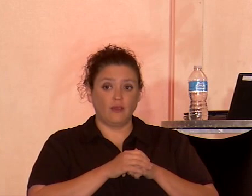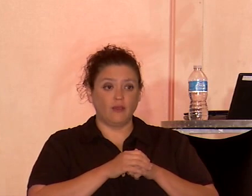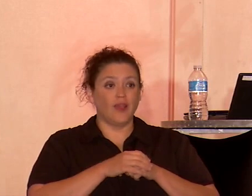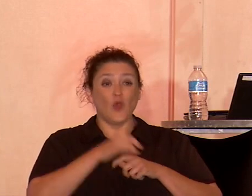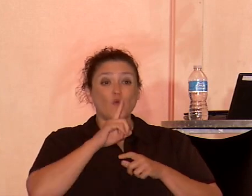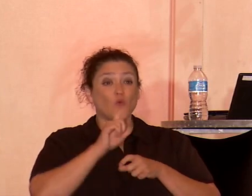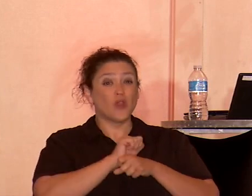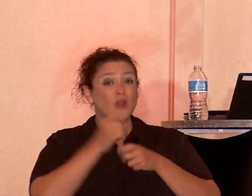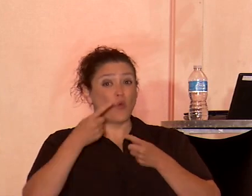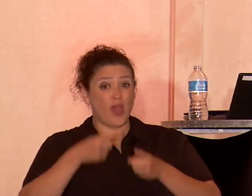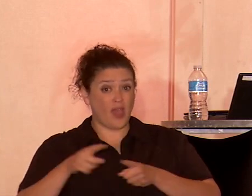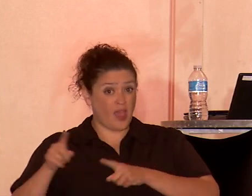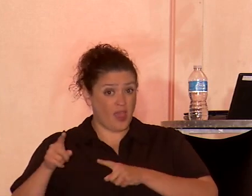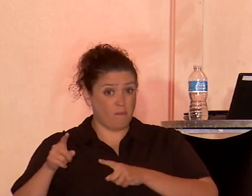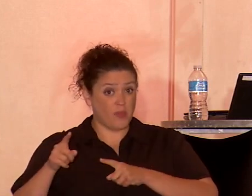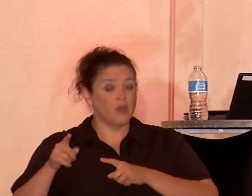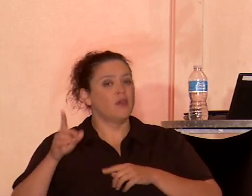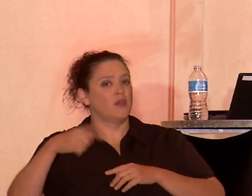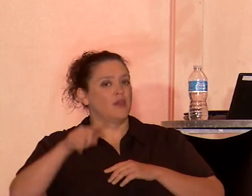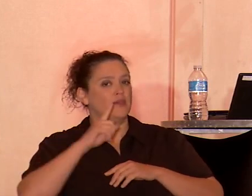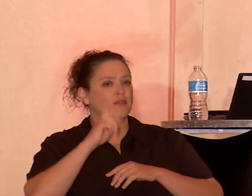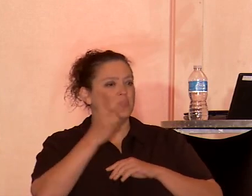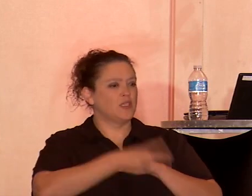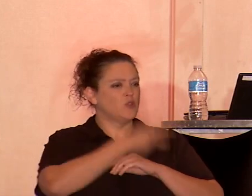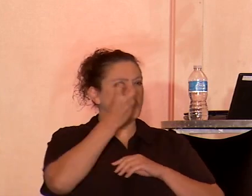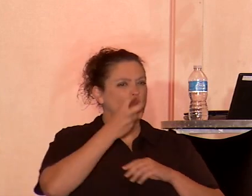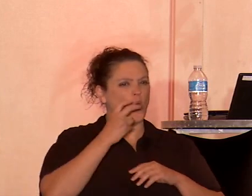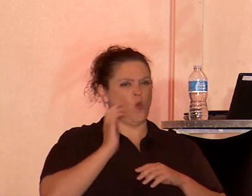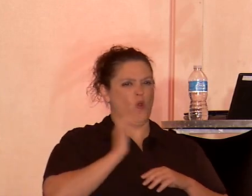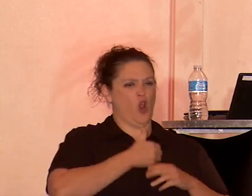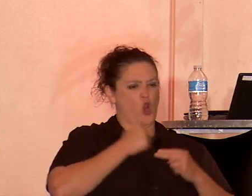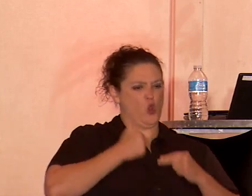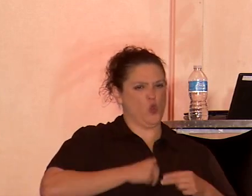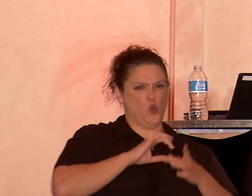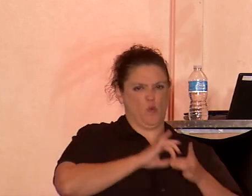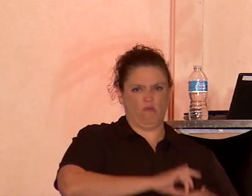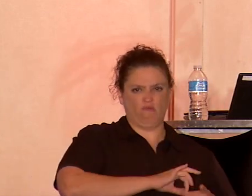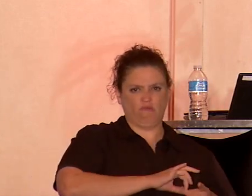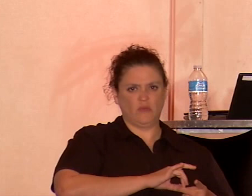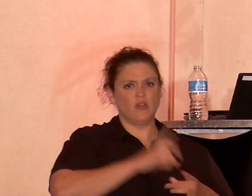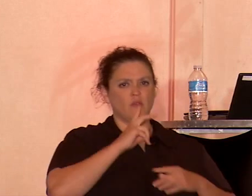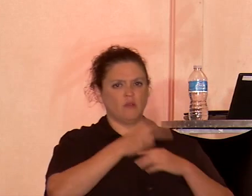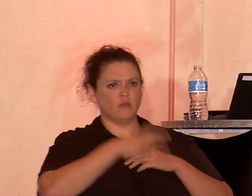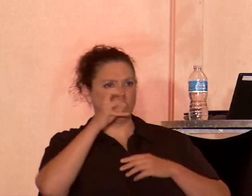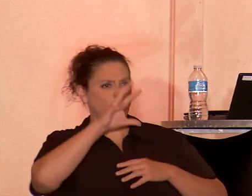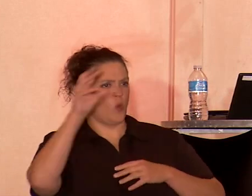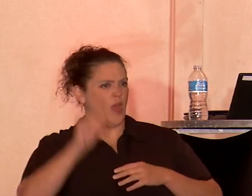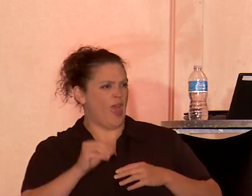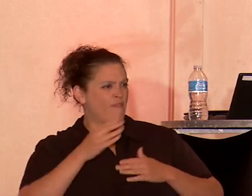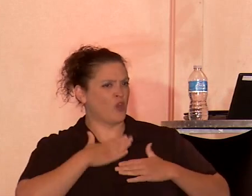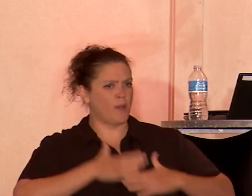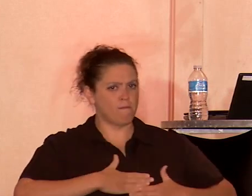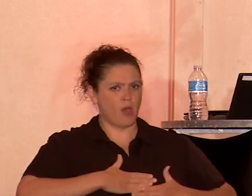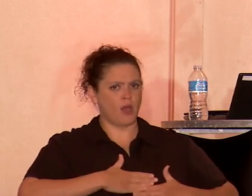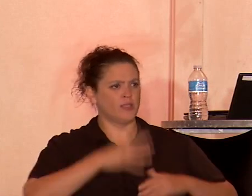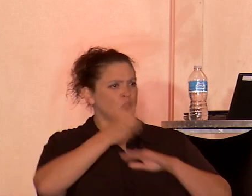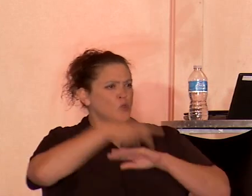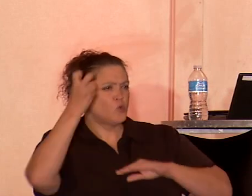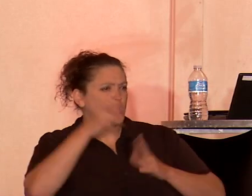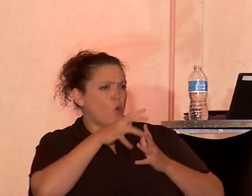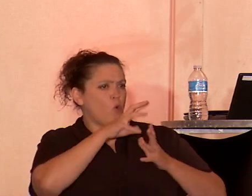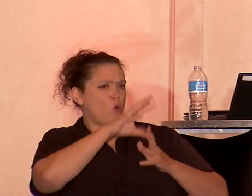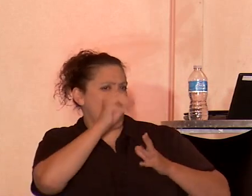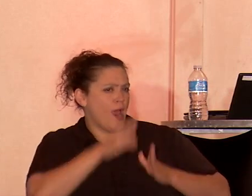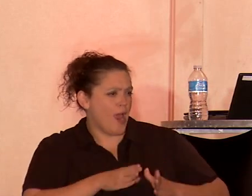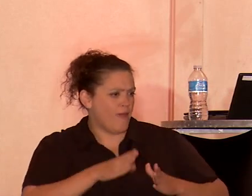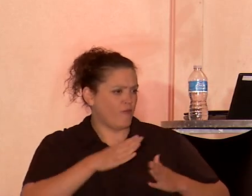and dehumanization of African labor and African bodies. And so the specter of